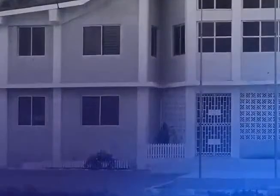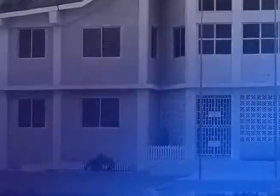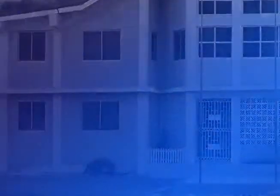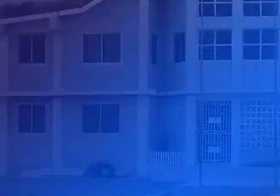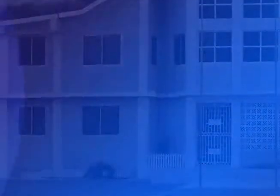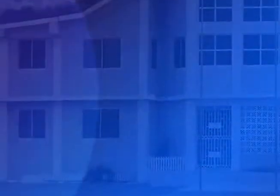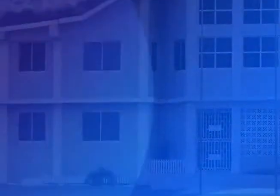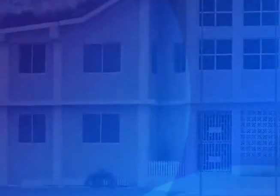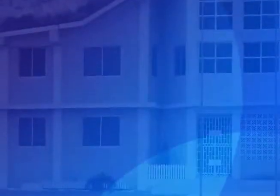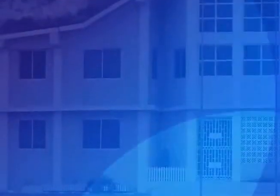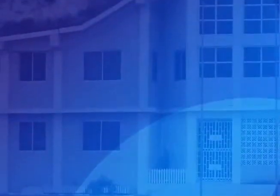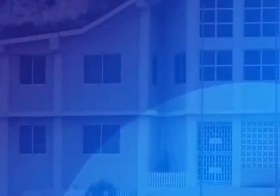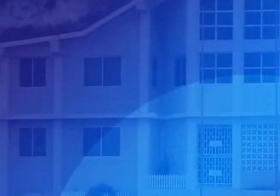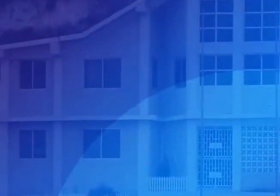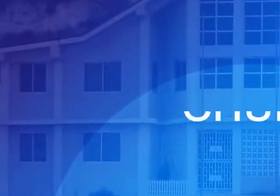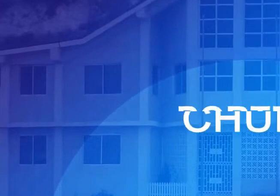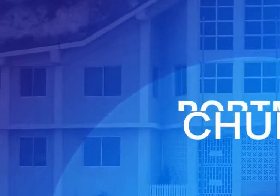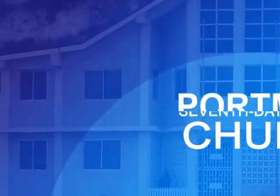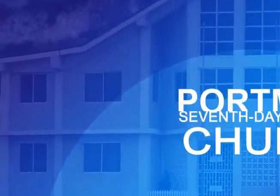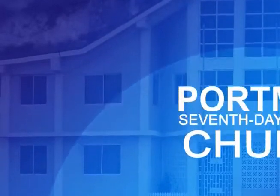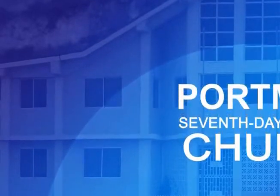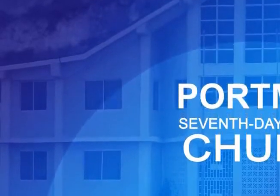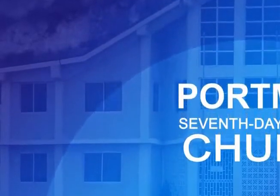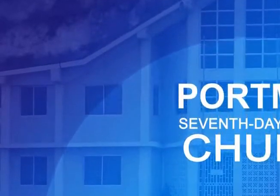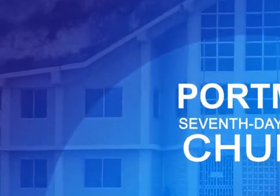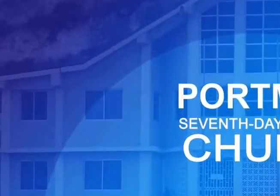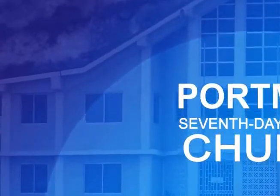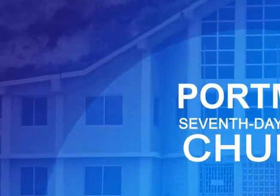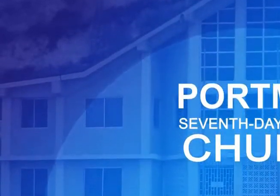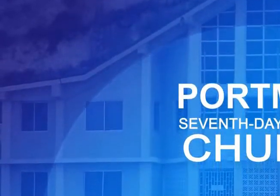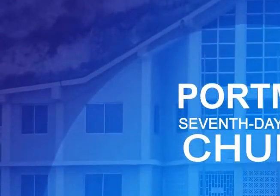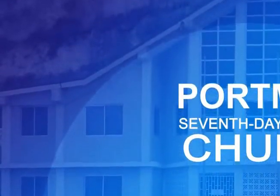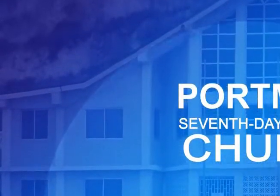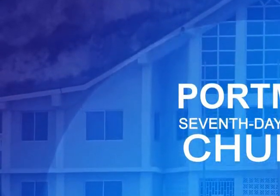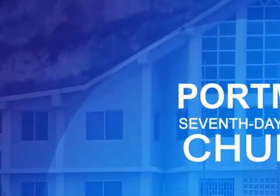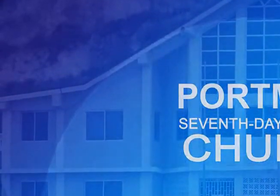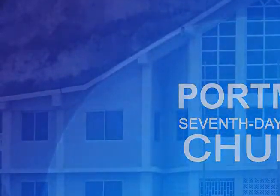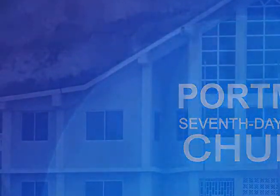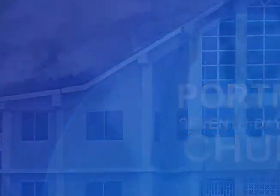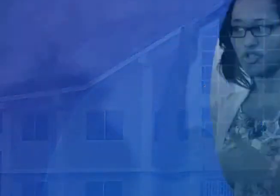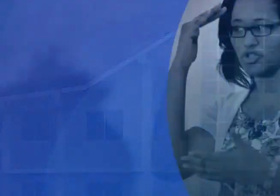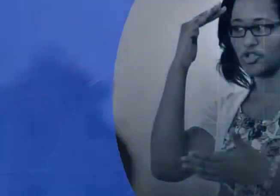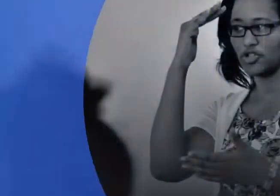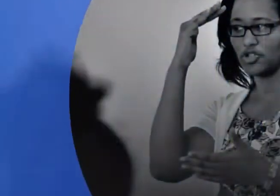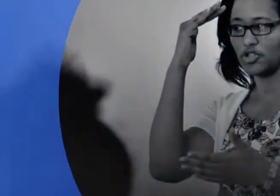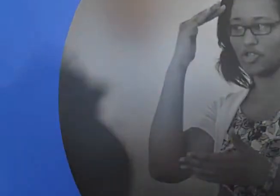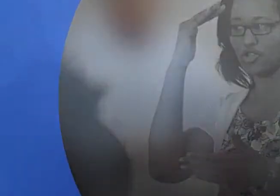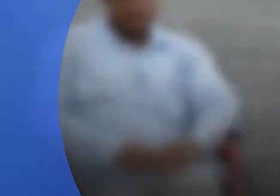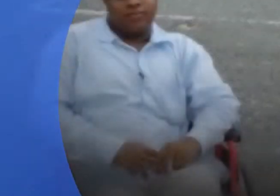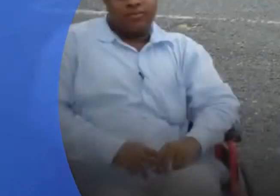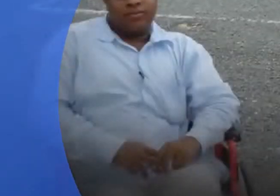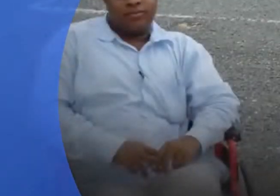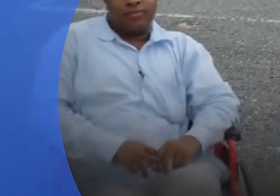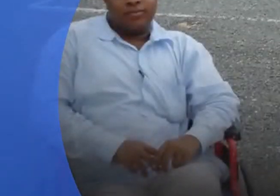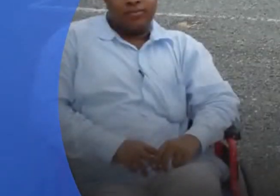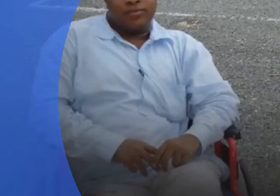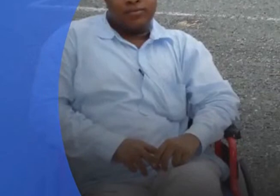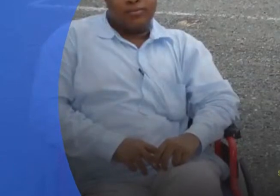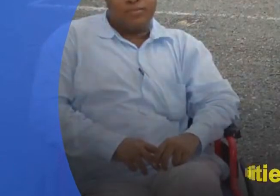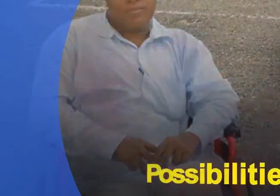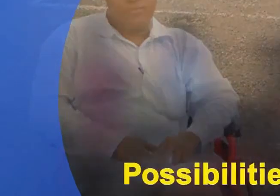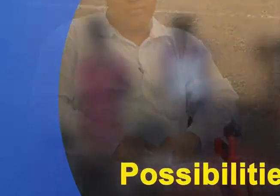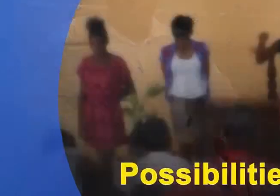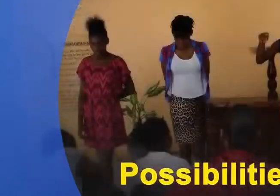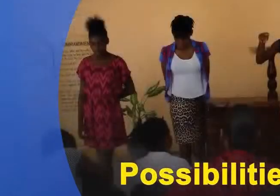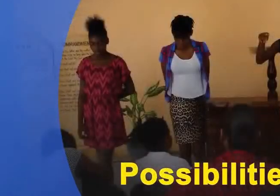And I am learning to hear God's voice. And I am trying to make the right